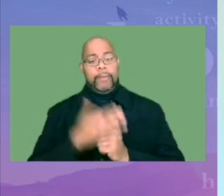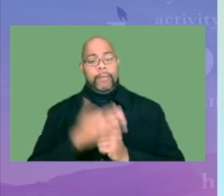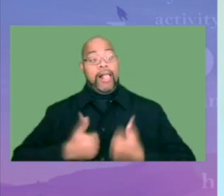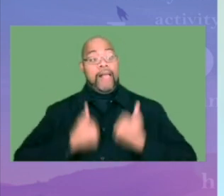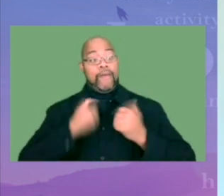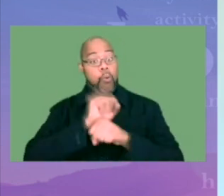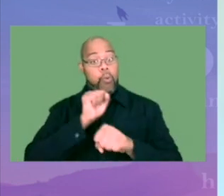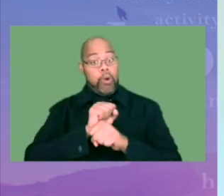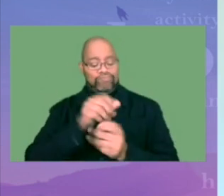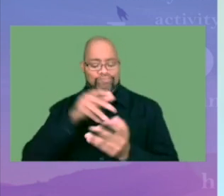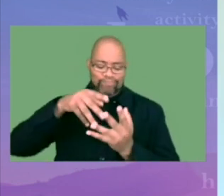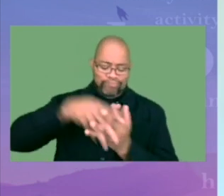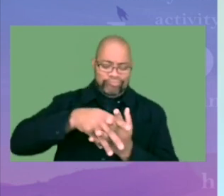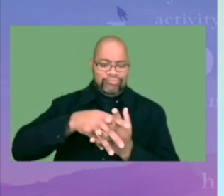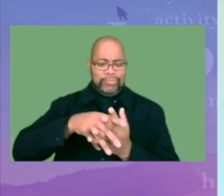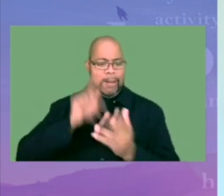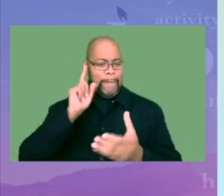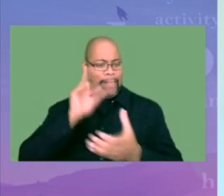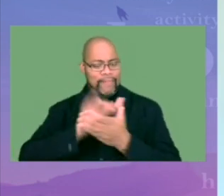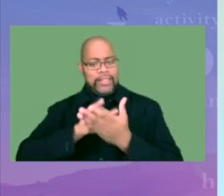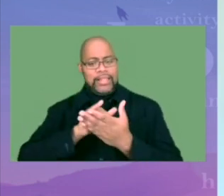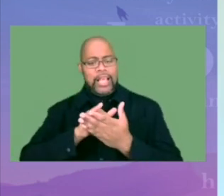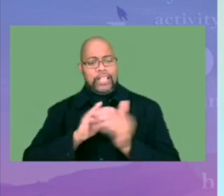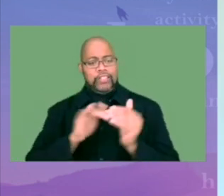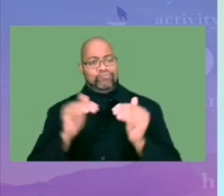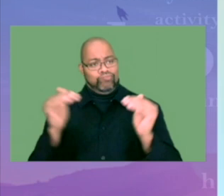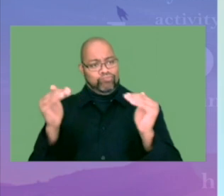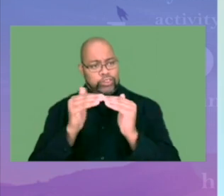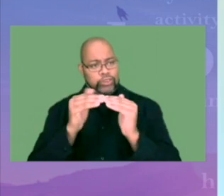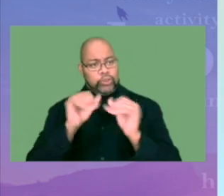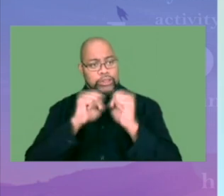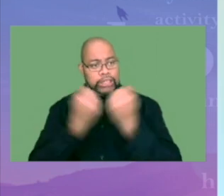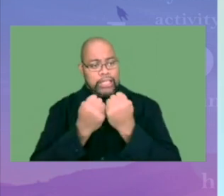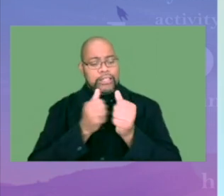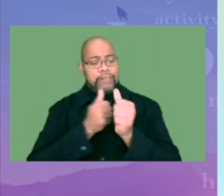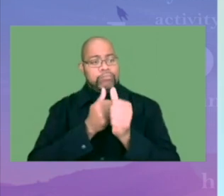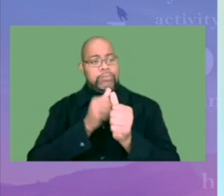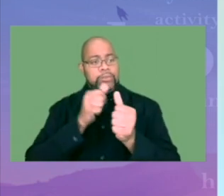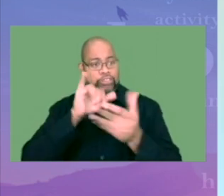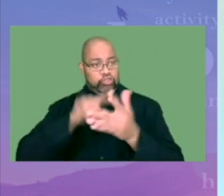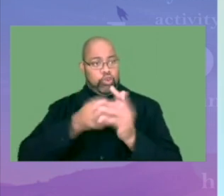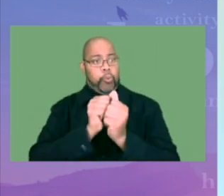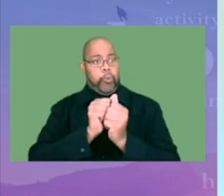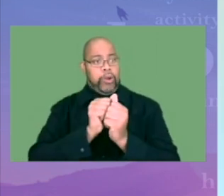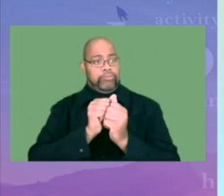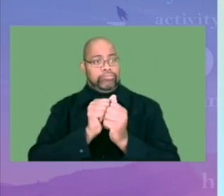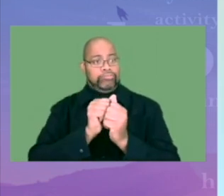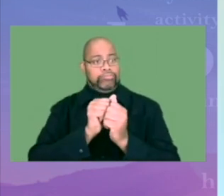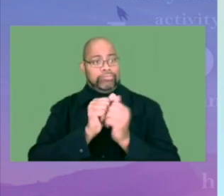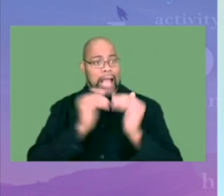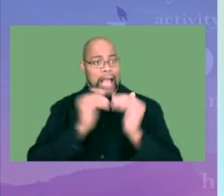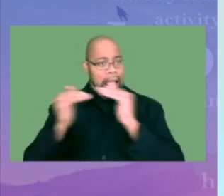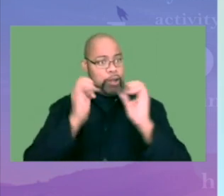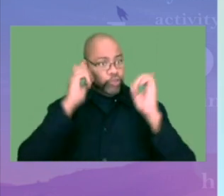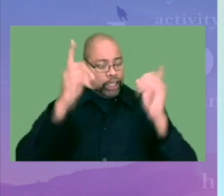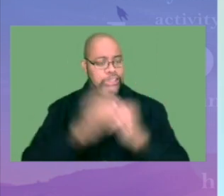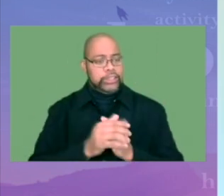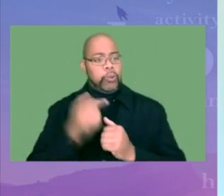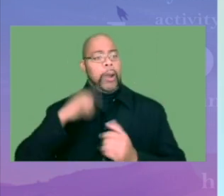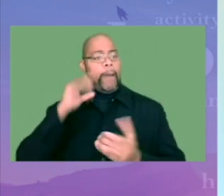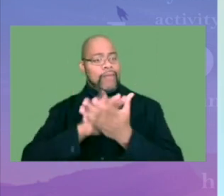of all young people. My life's work is rooted in a deep belief that a just society starts with an equitable education.